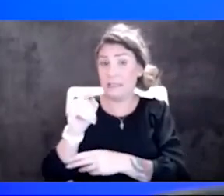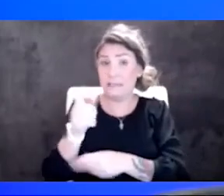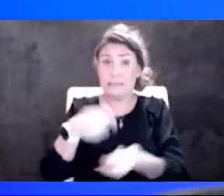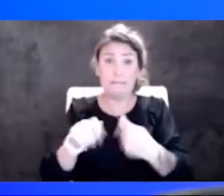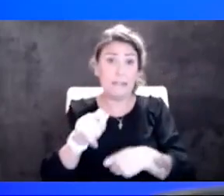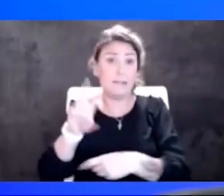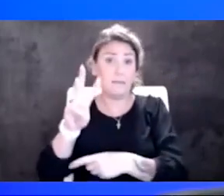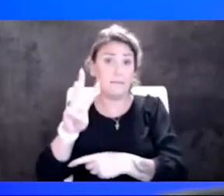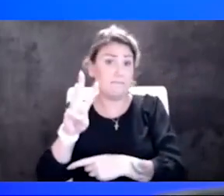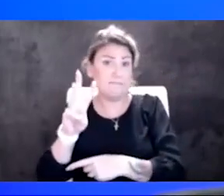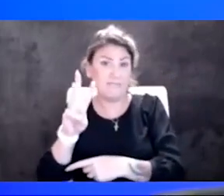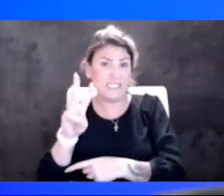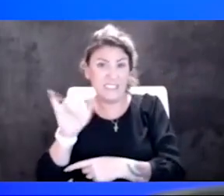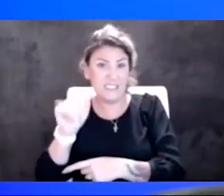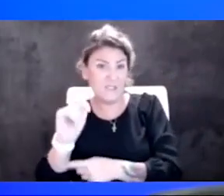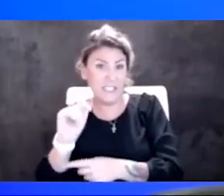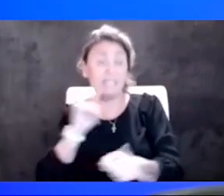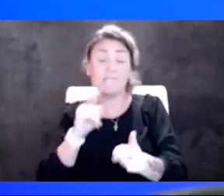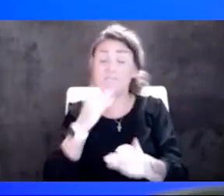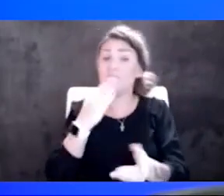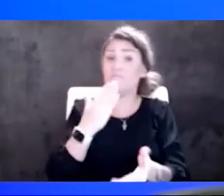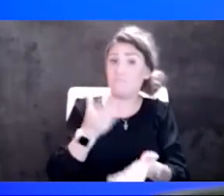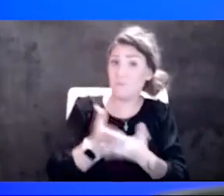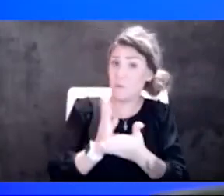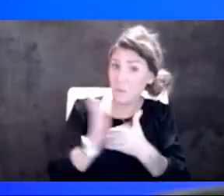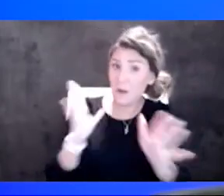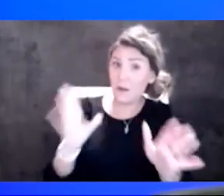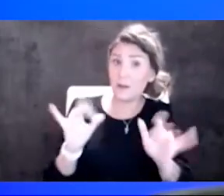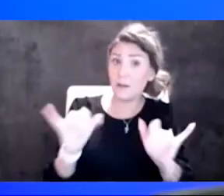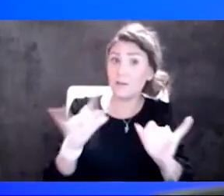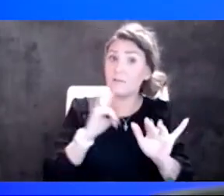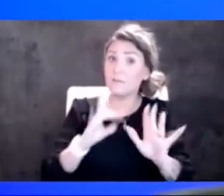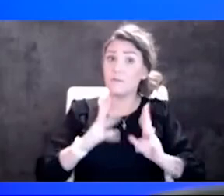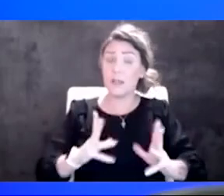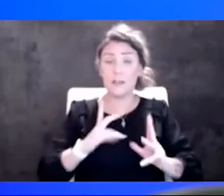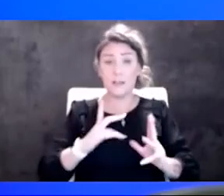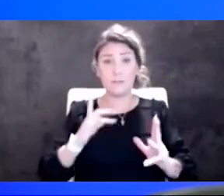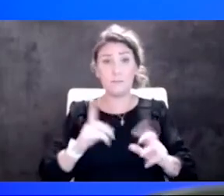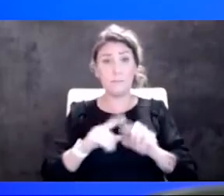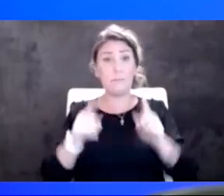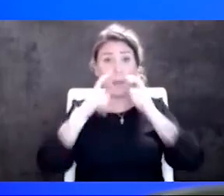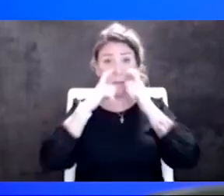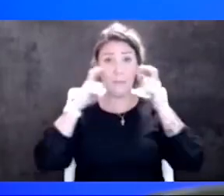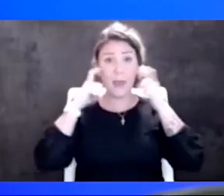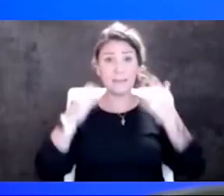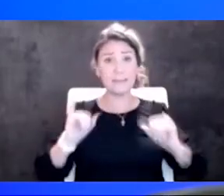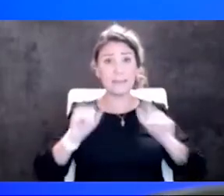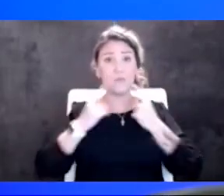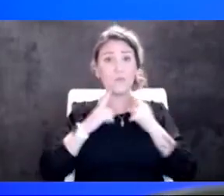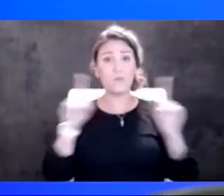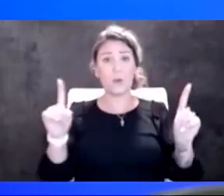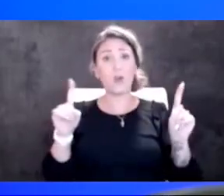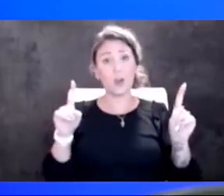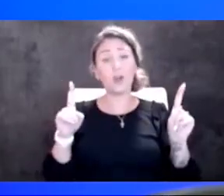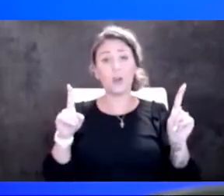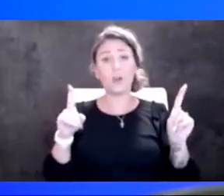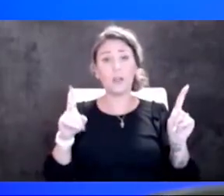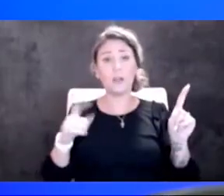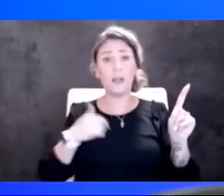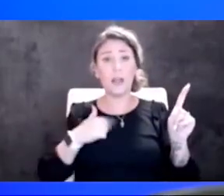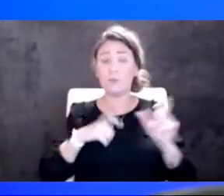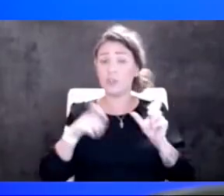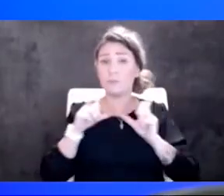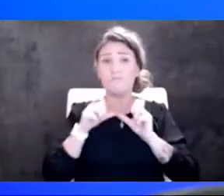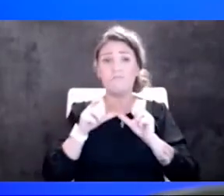That's okay. I mean, if that's the question, that's okay. But the masks will still work. And I would just continue to emphasize